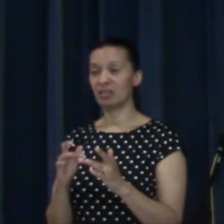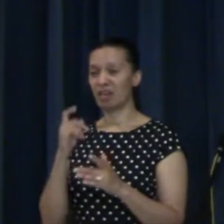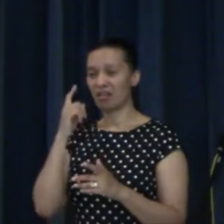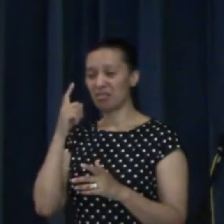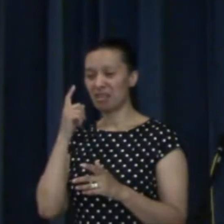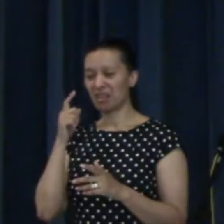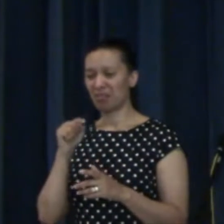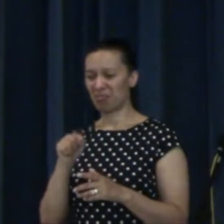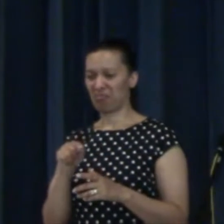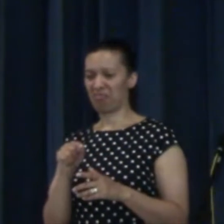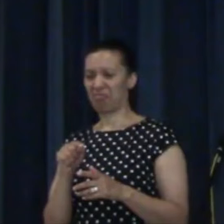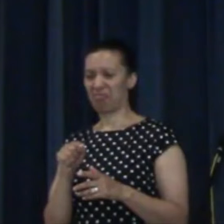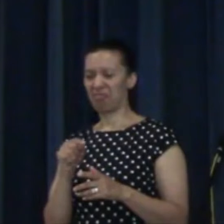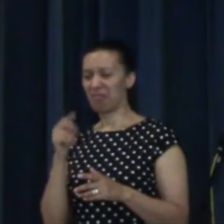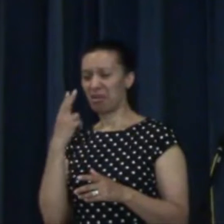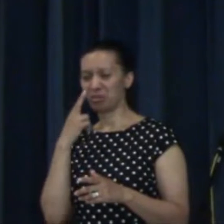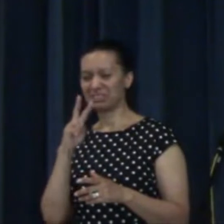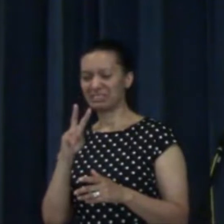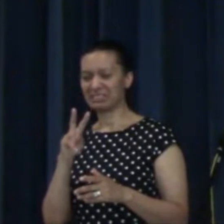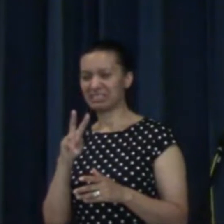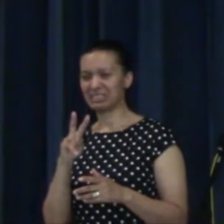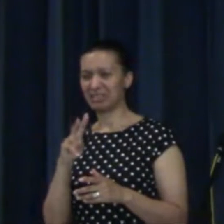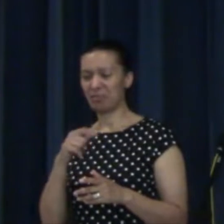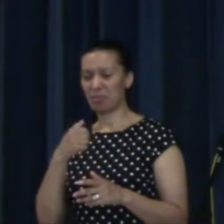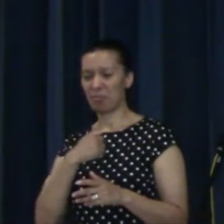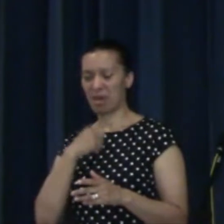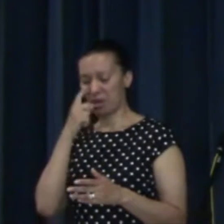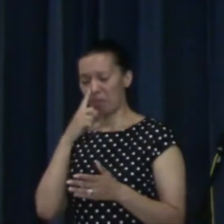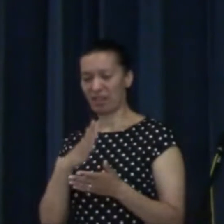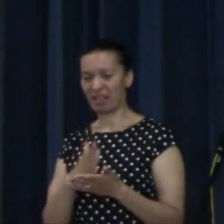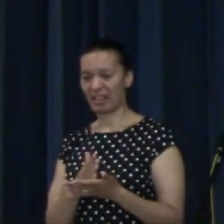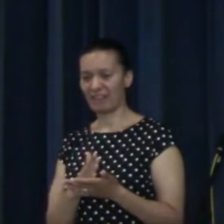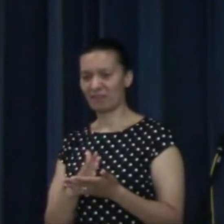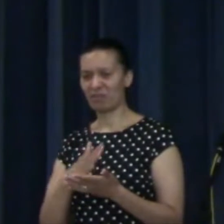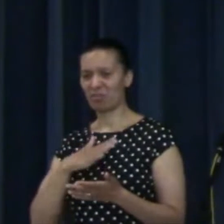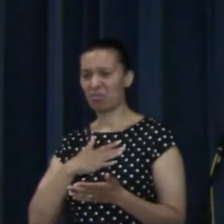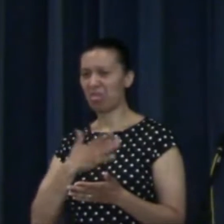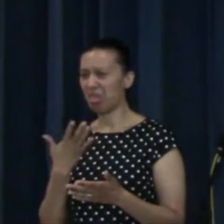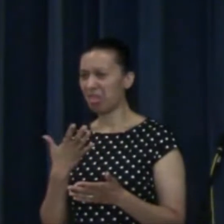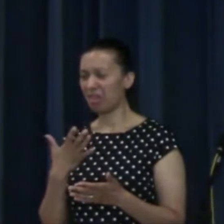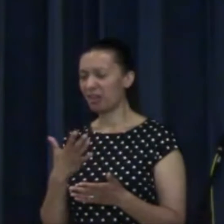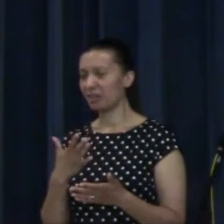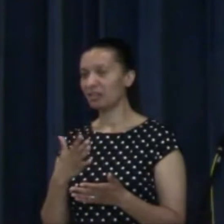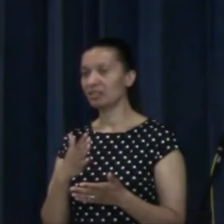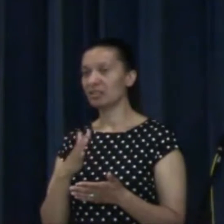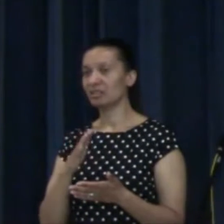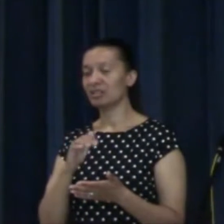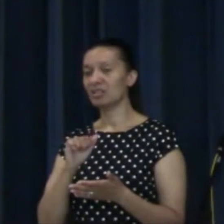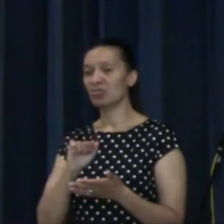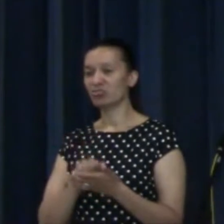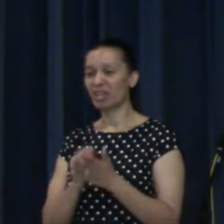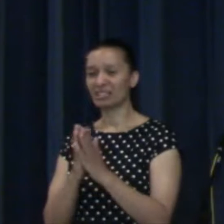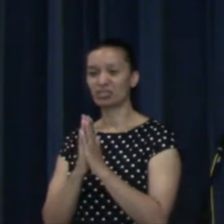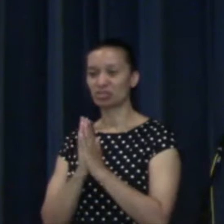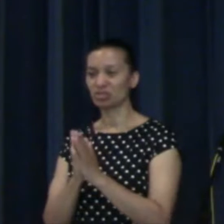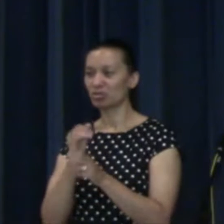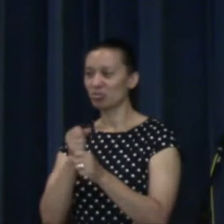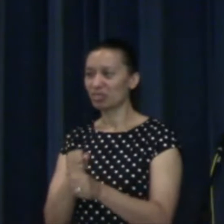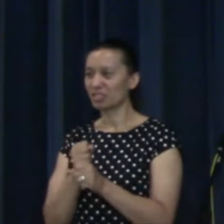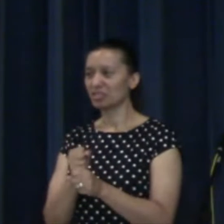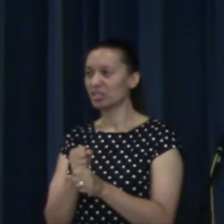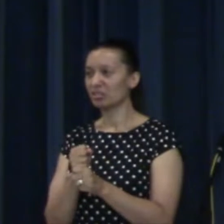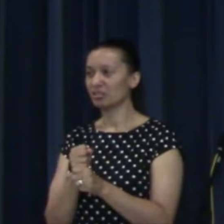being proven right that your dislike of church and of religion is